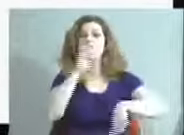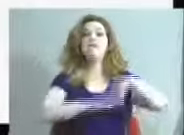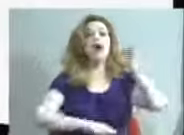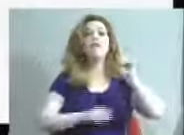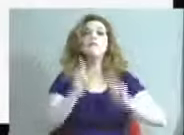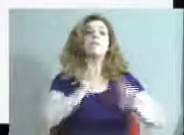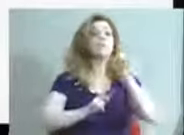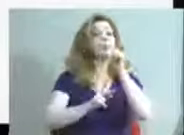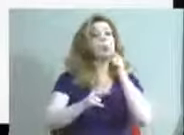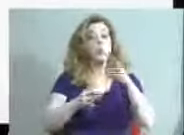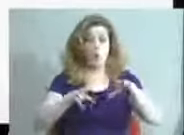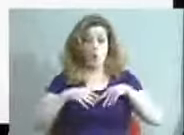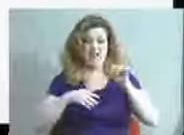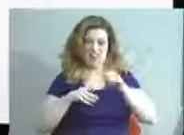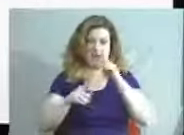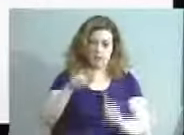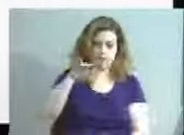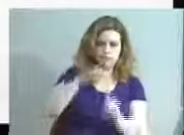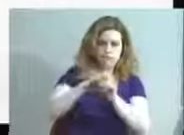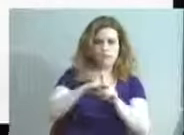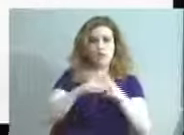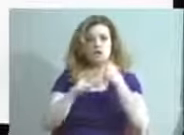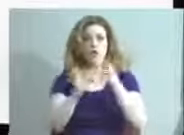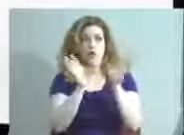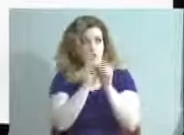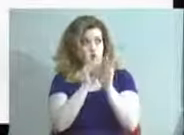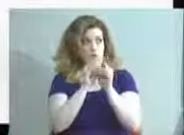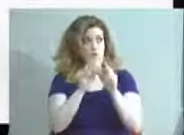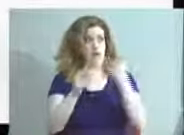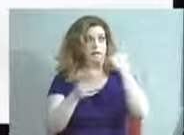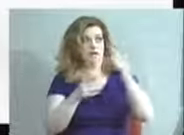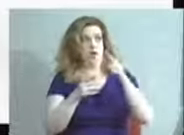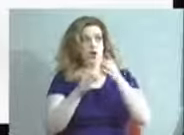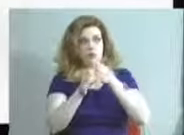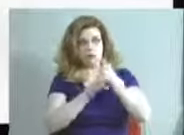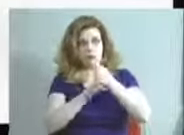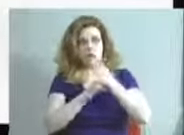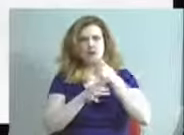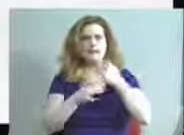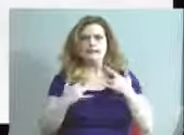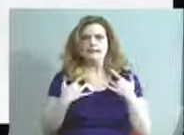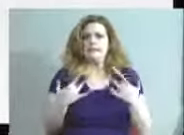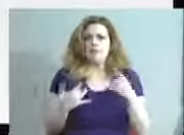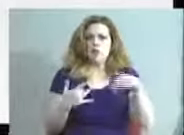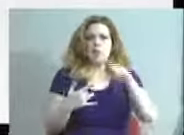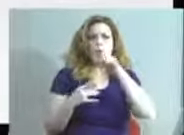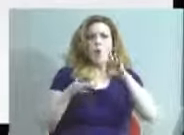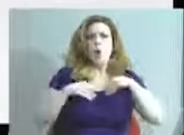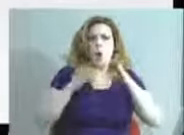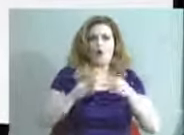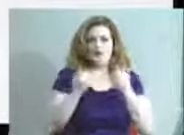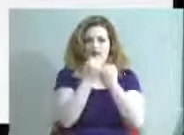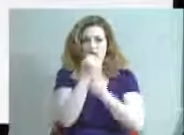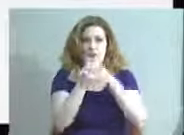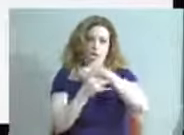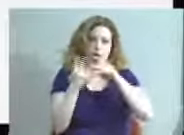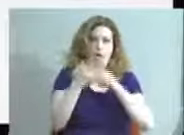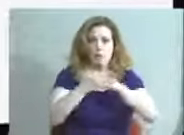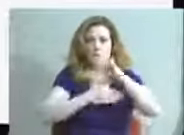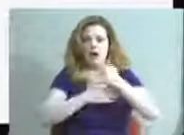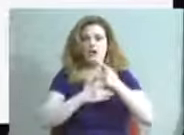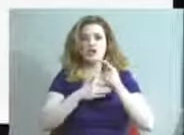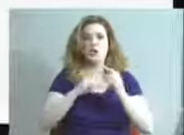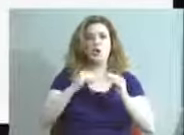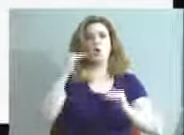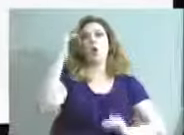one of the silos, when they come to a cradle-to-career meeting, the sensitivity of the owners of those pillars goes way up